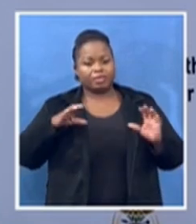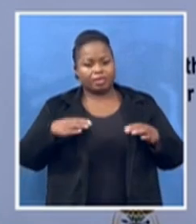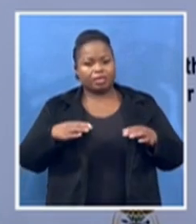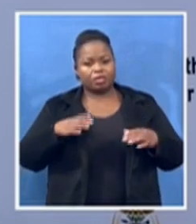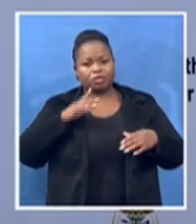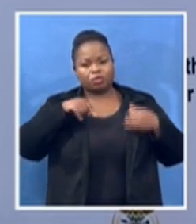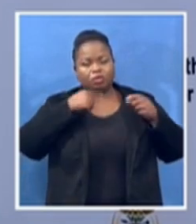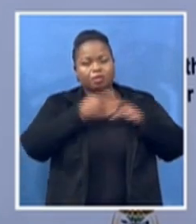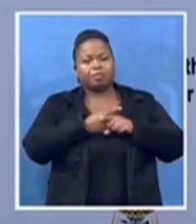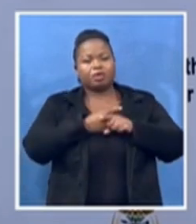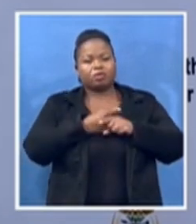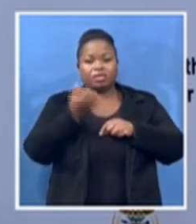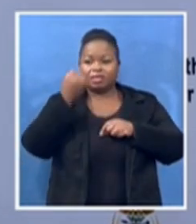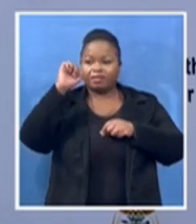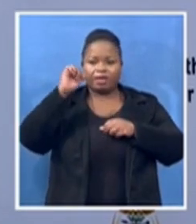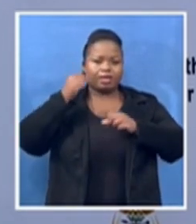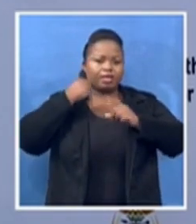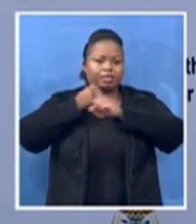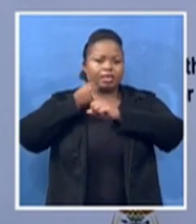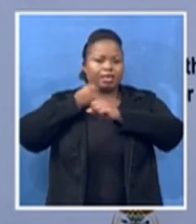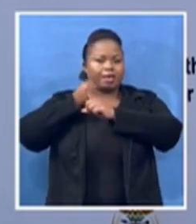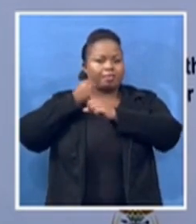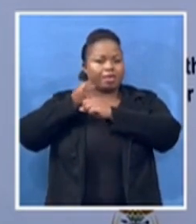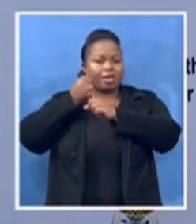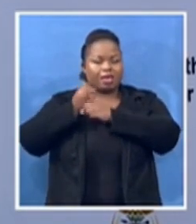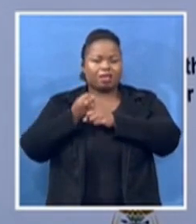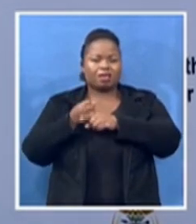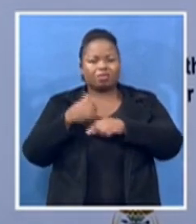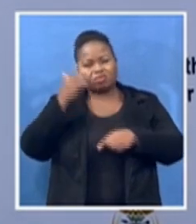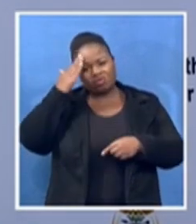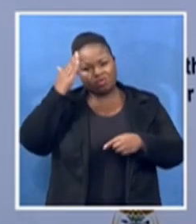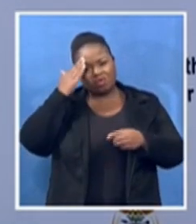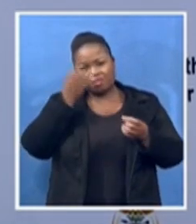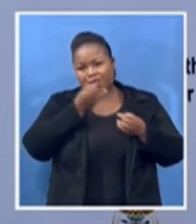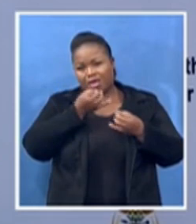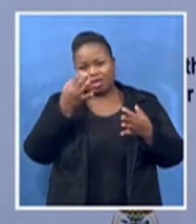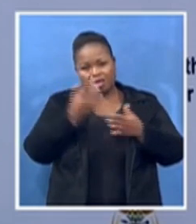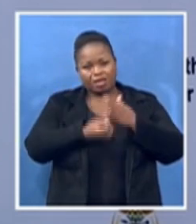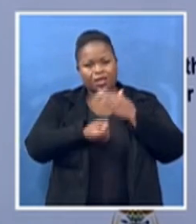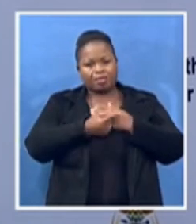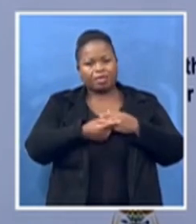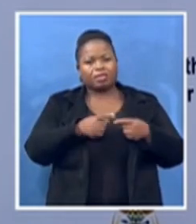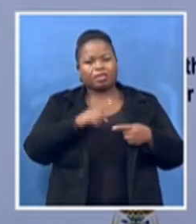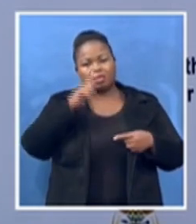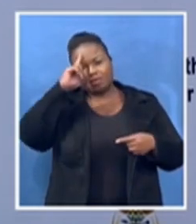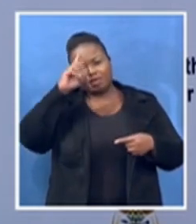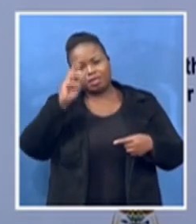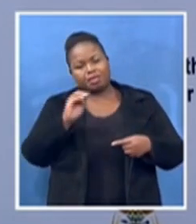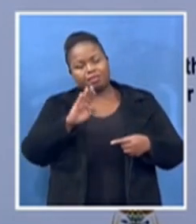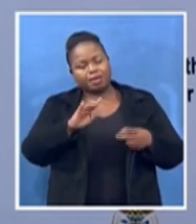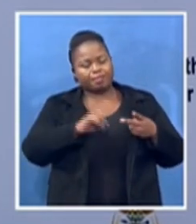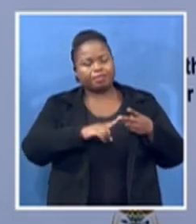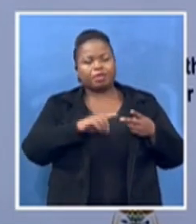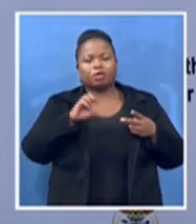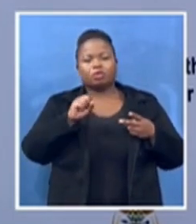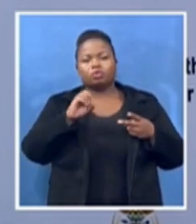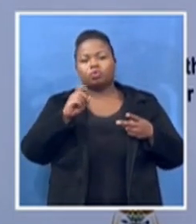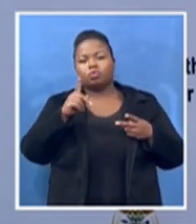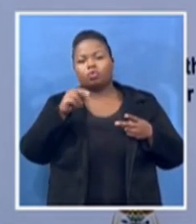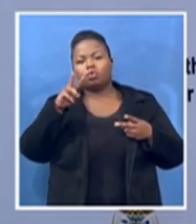in this country. the Matibas, the Sobugues, the banning of passes in the 50s.